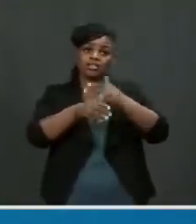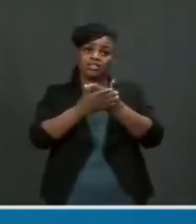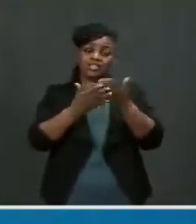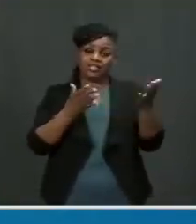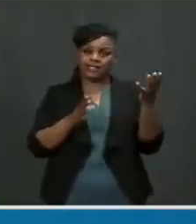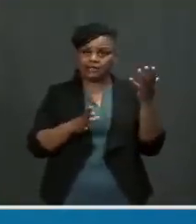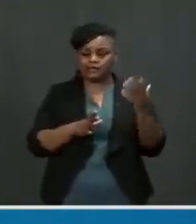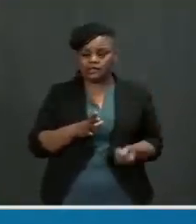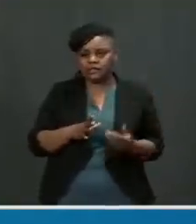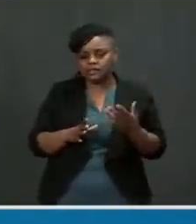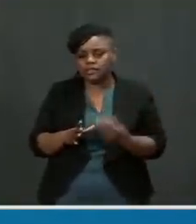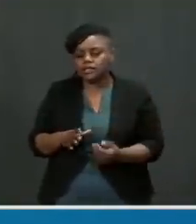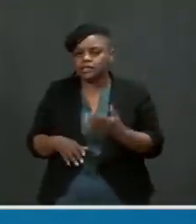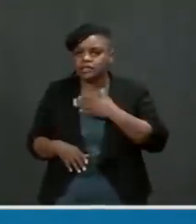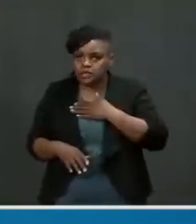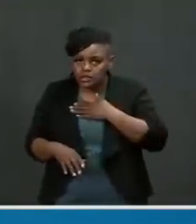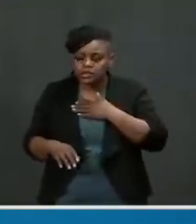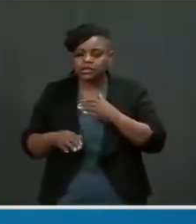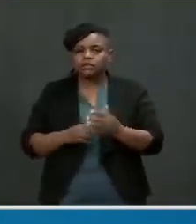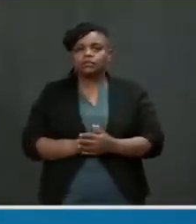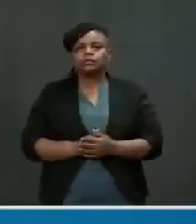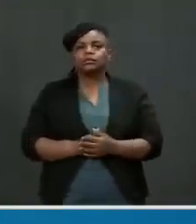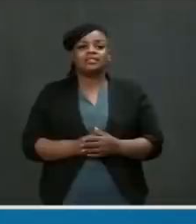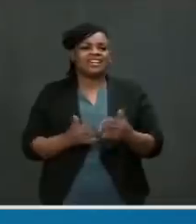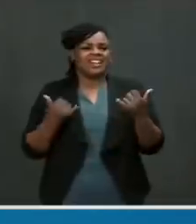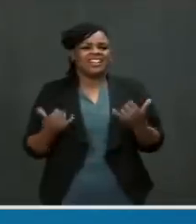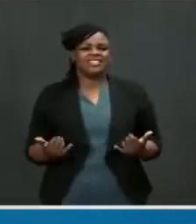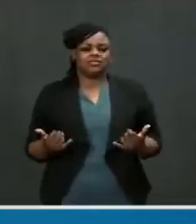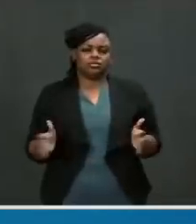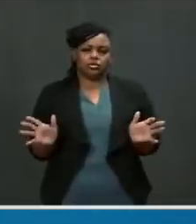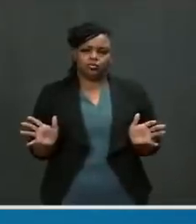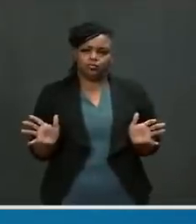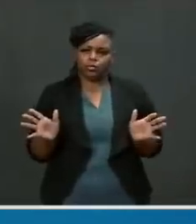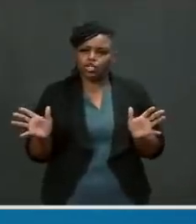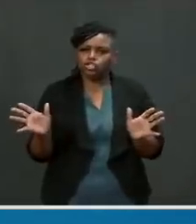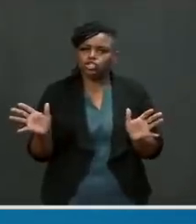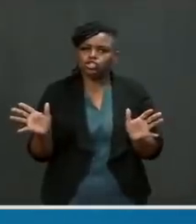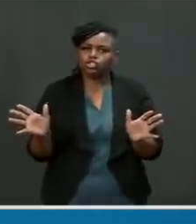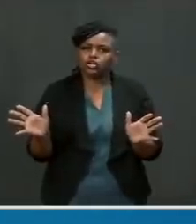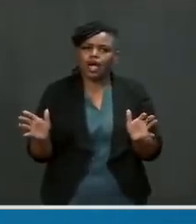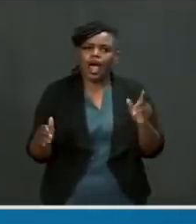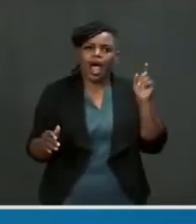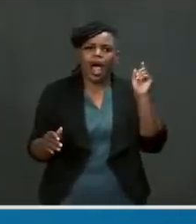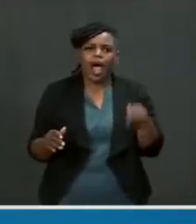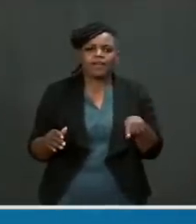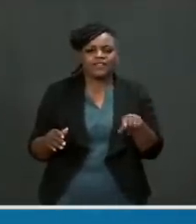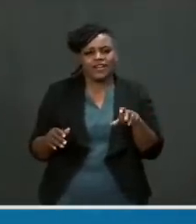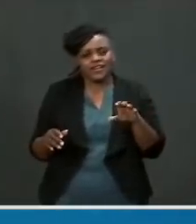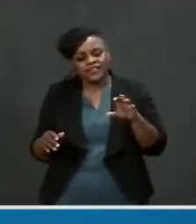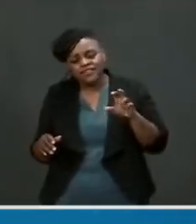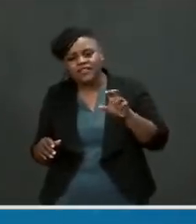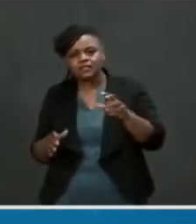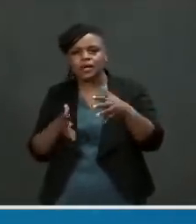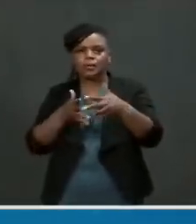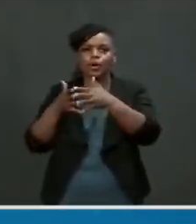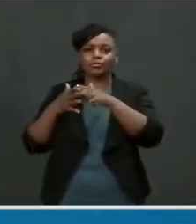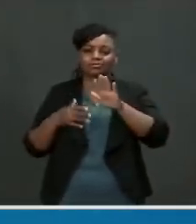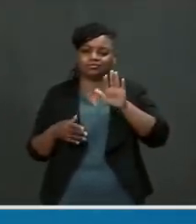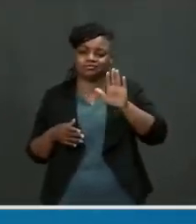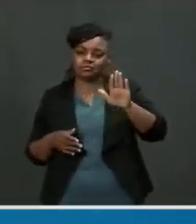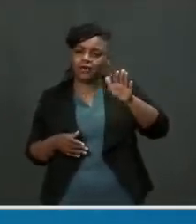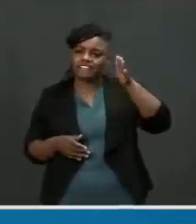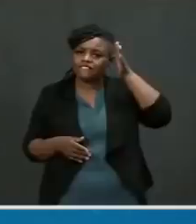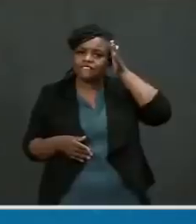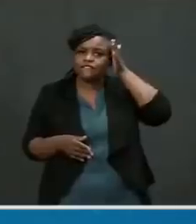of those things, this push to invest in America's future that is going to give people a great sense of